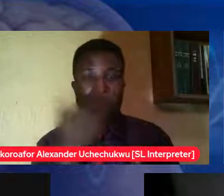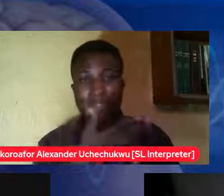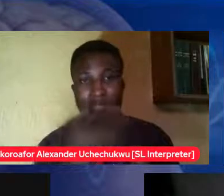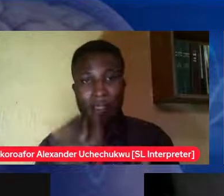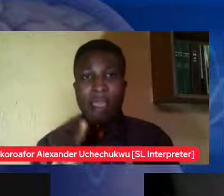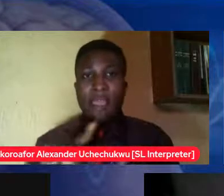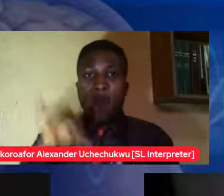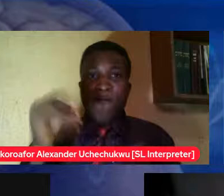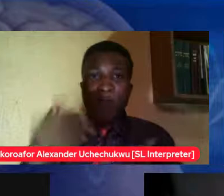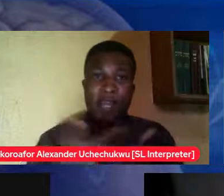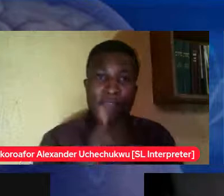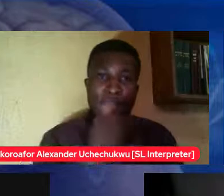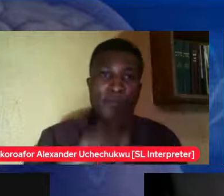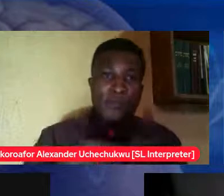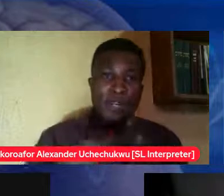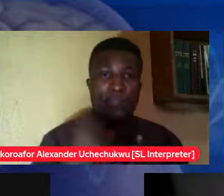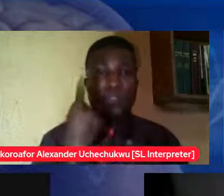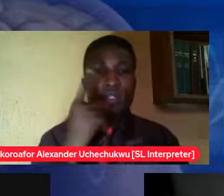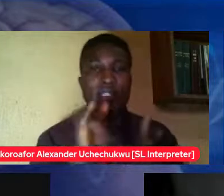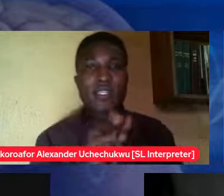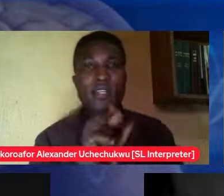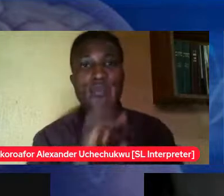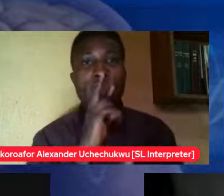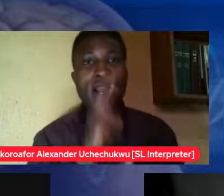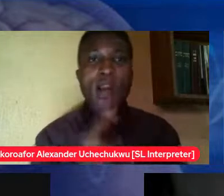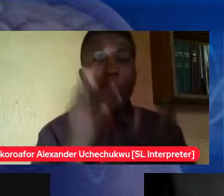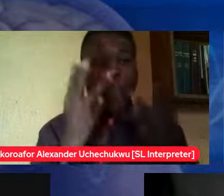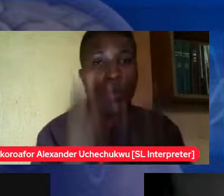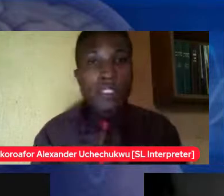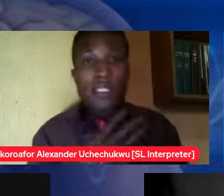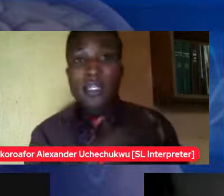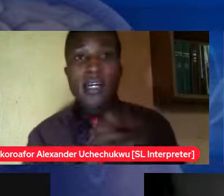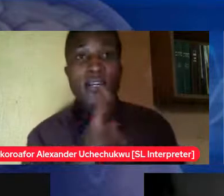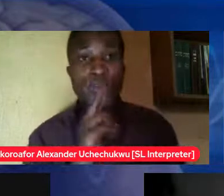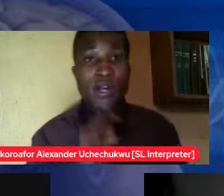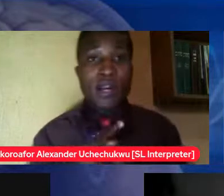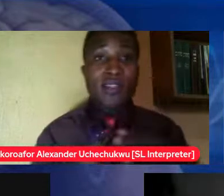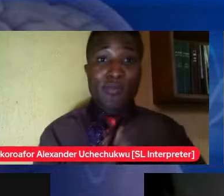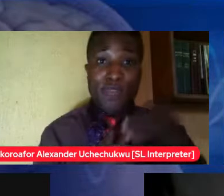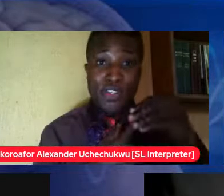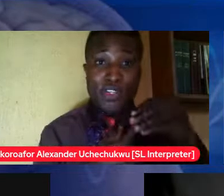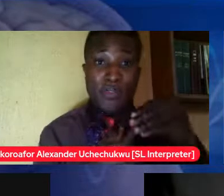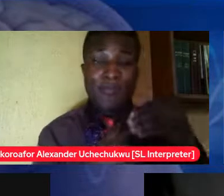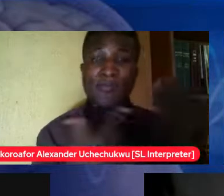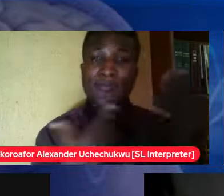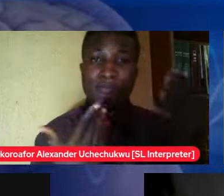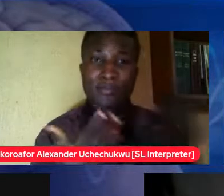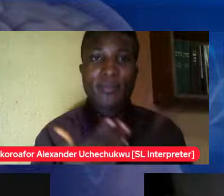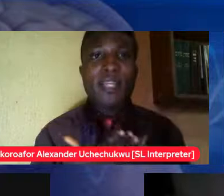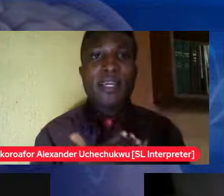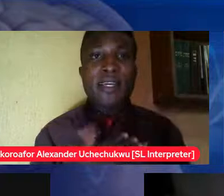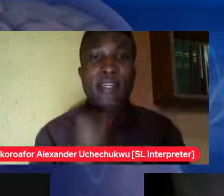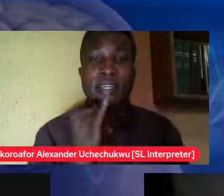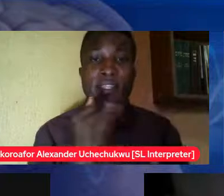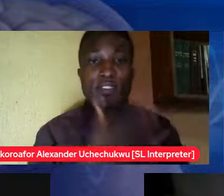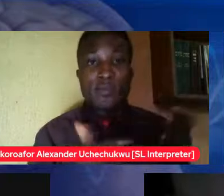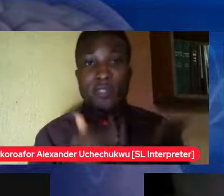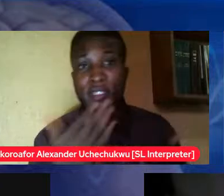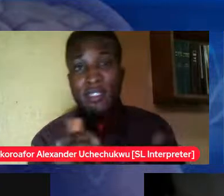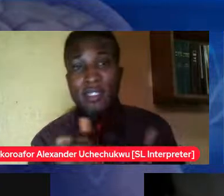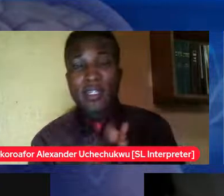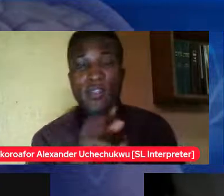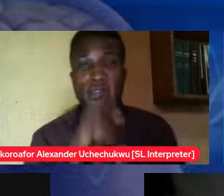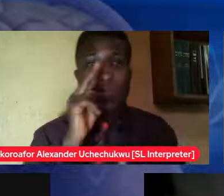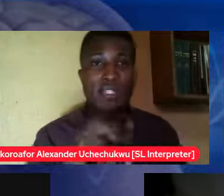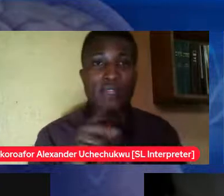understand that you are worth it and you are special understand okay why if it's something that you need to work on why the rejection is there anything that I need to